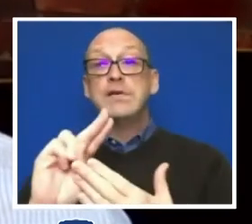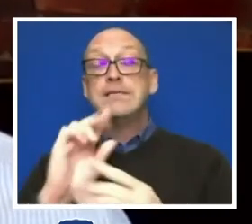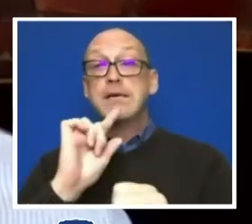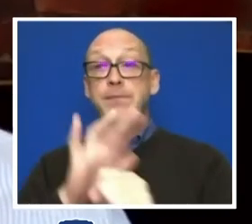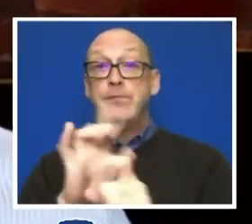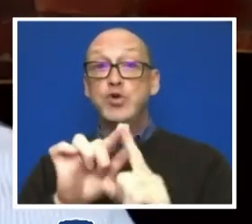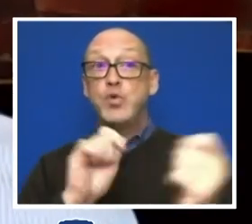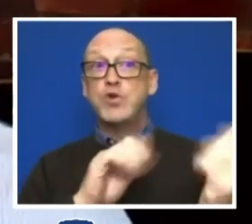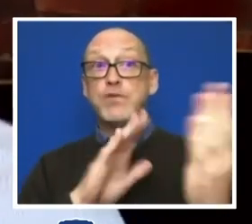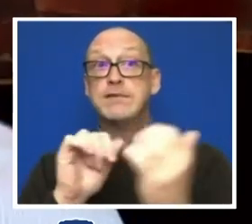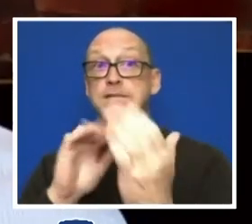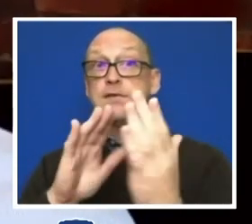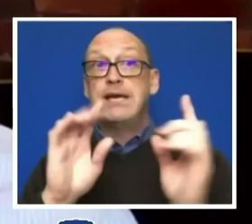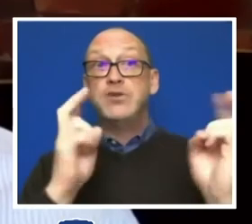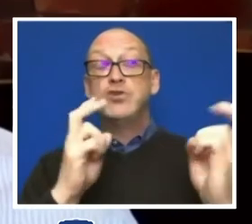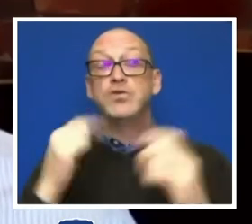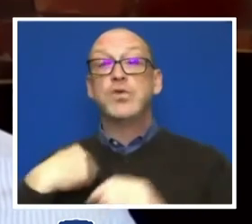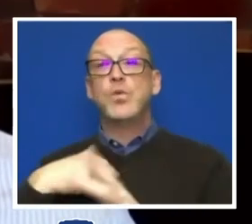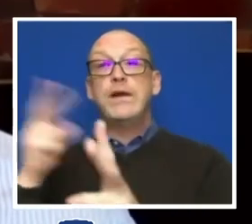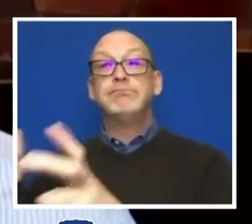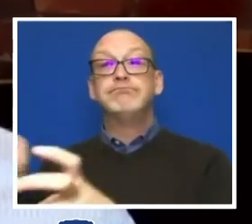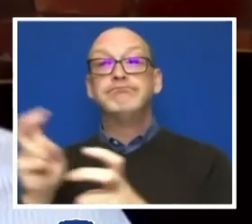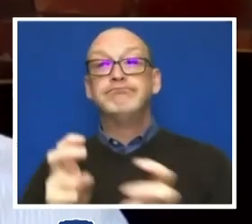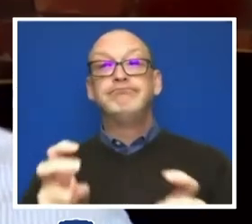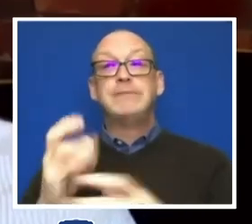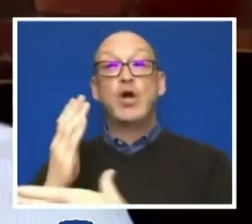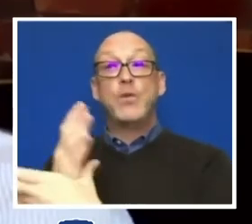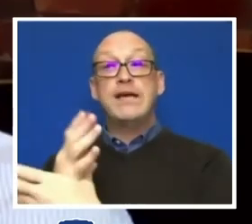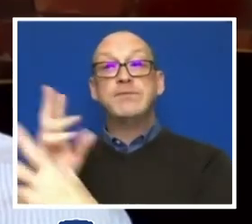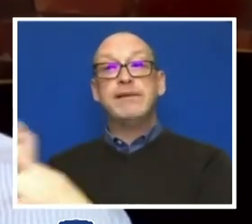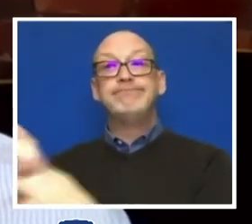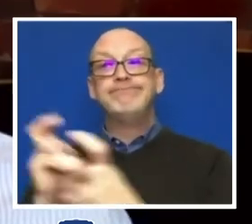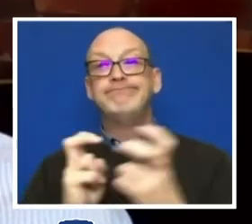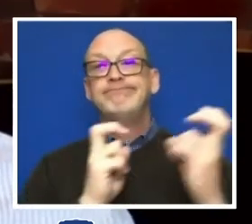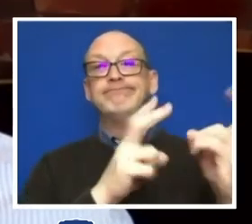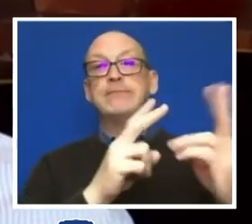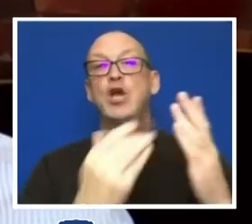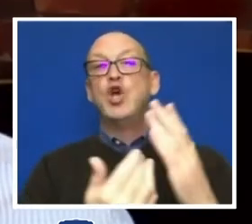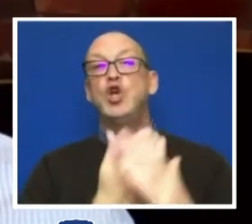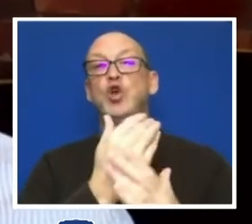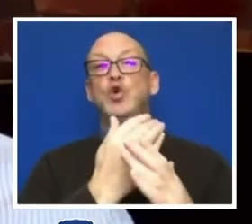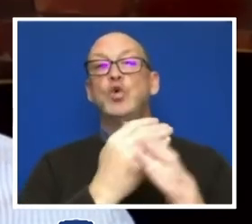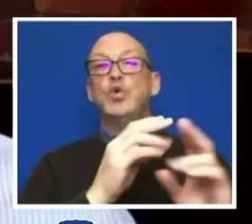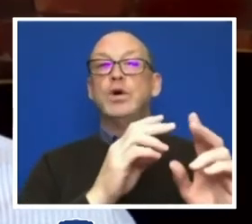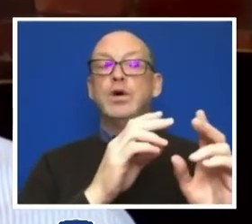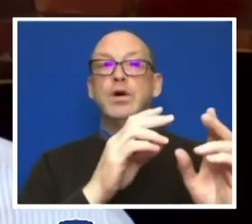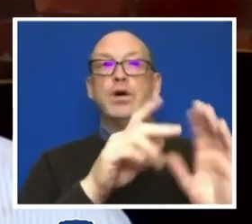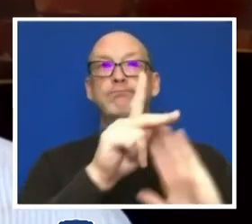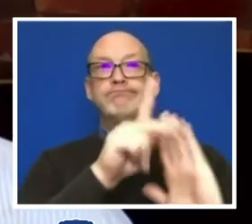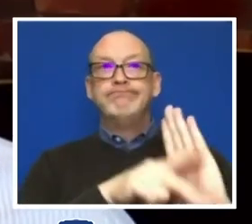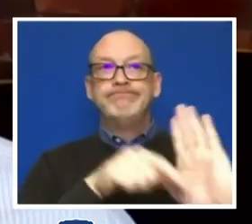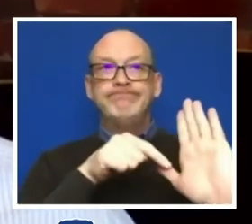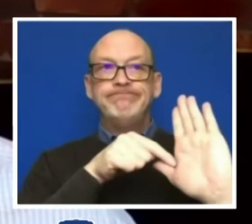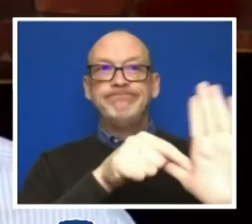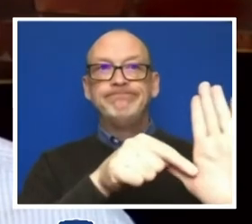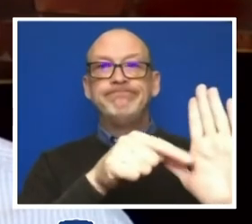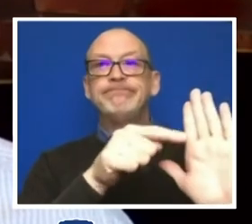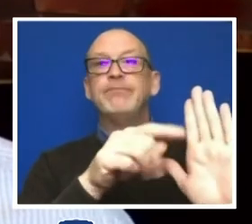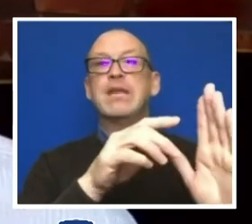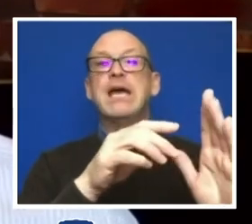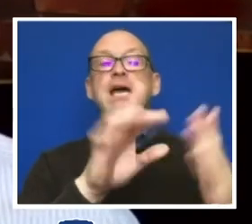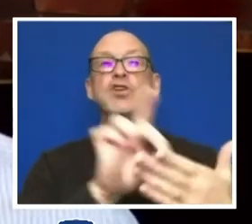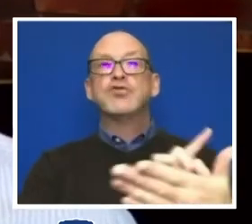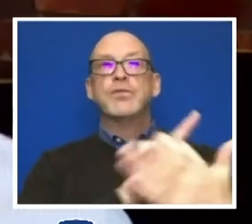issues, we've pulled it out of the harassment section and have created a new standalone provision in the code, discriminatory harassment.